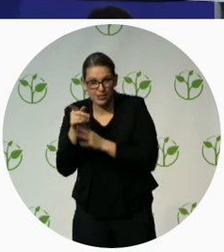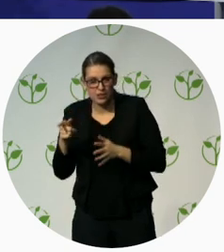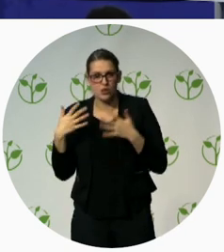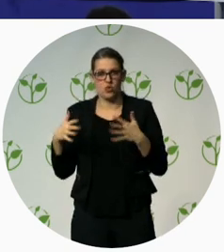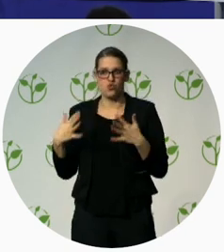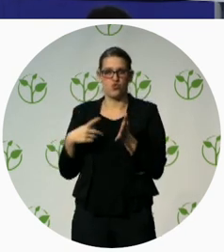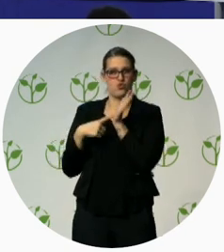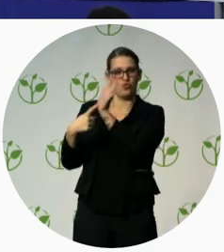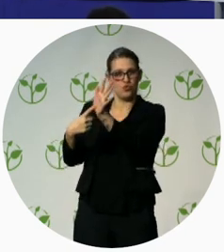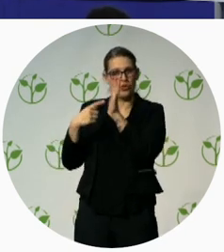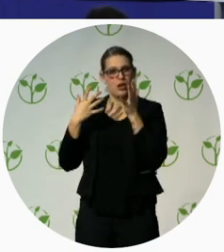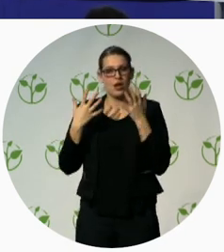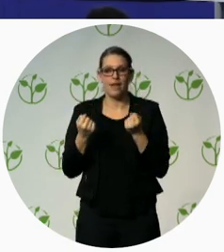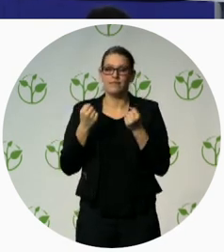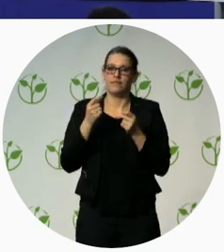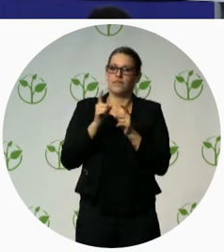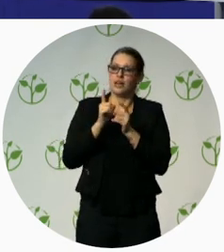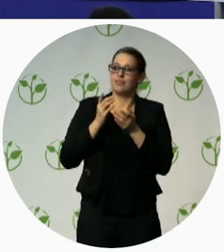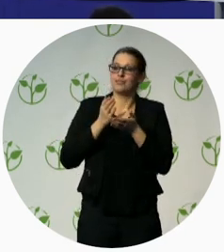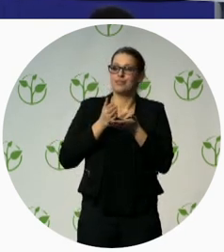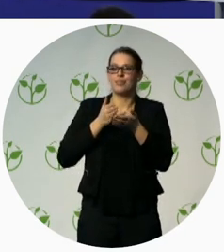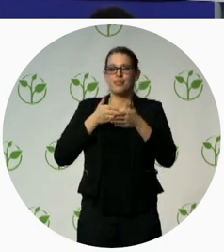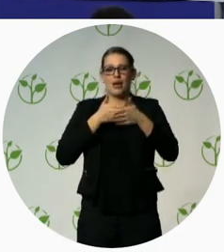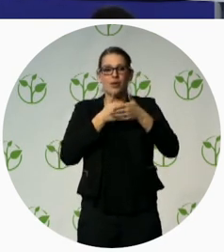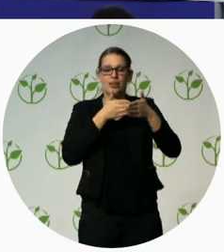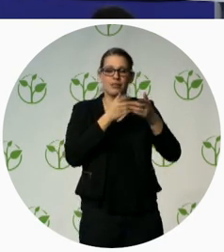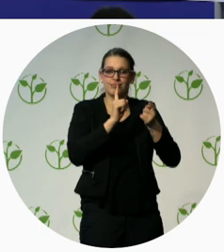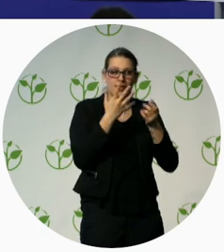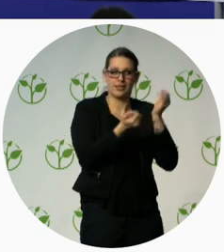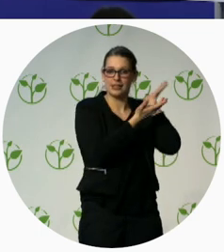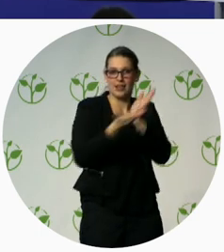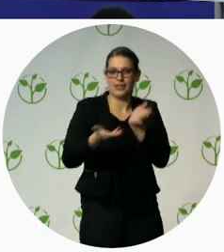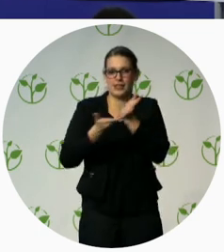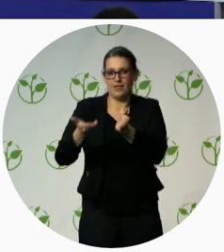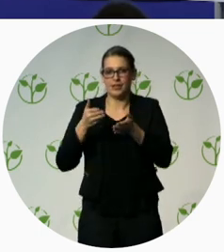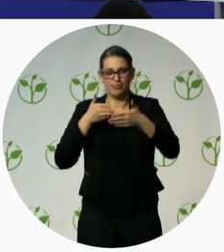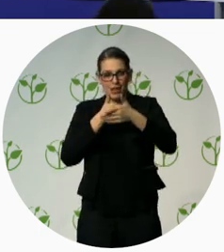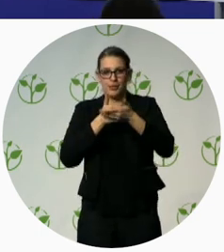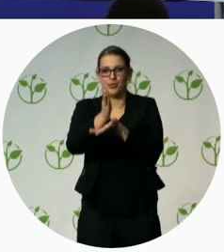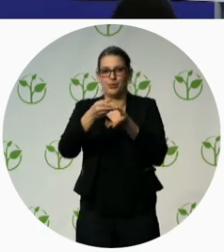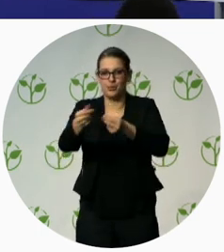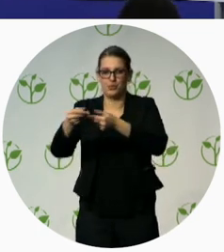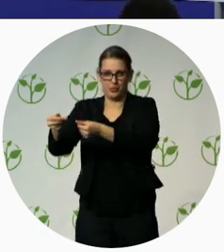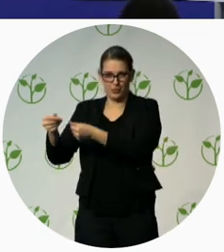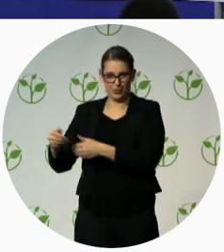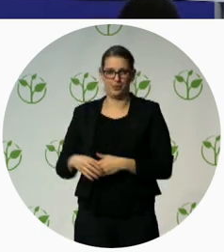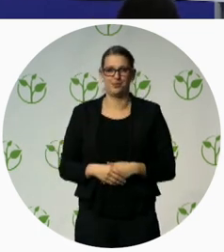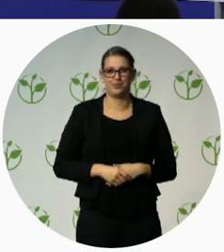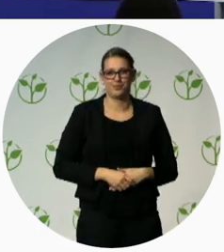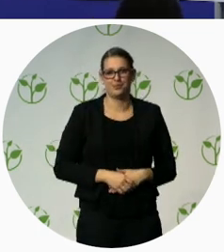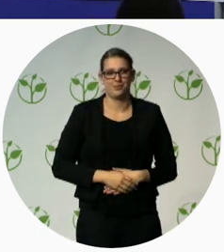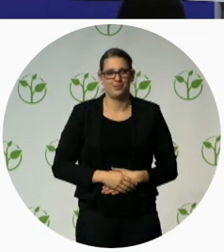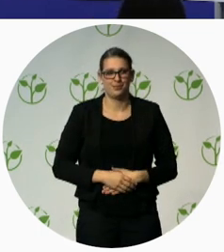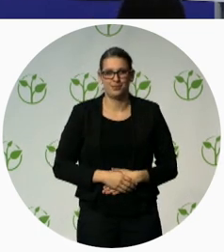for people with disabilities in the medical center. I think that's all. Did I